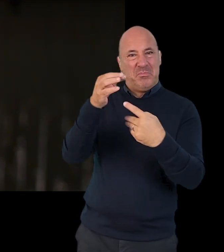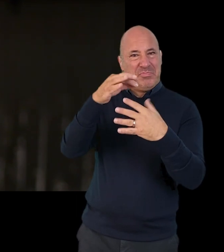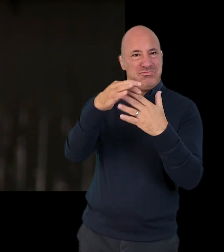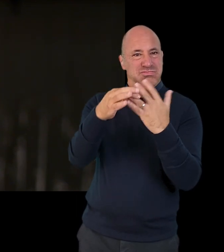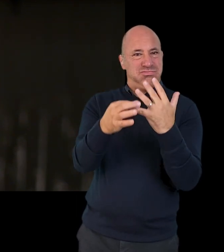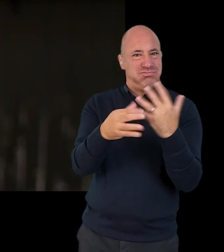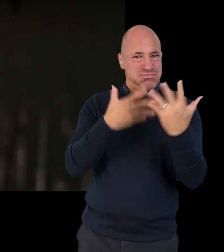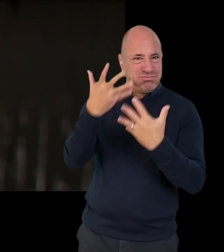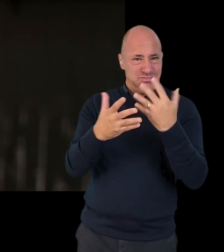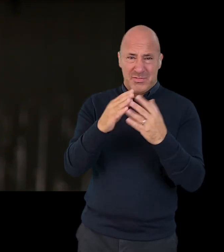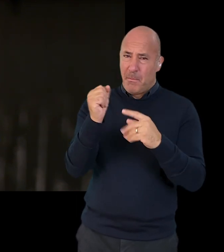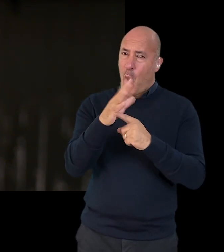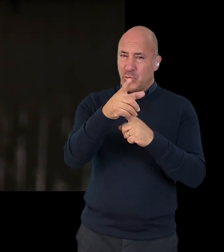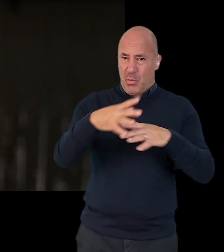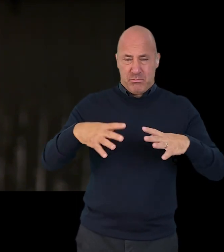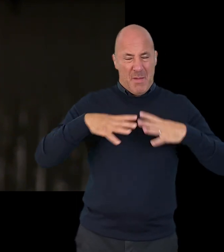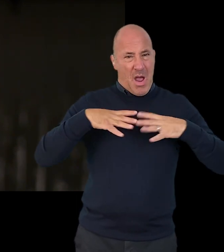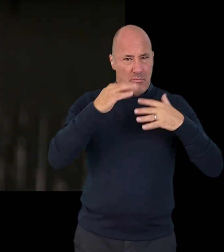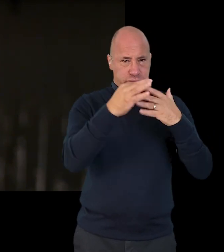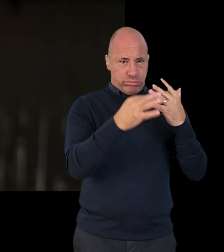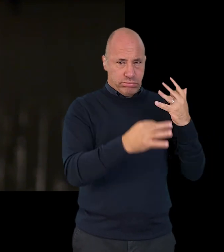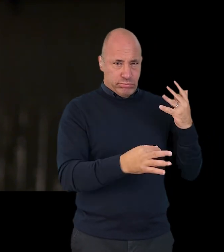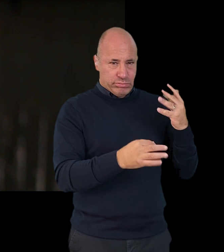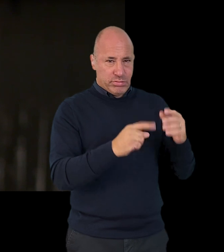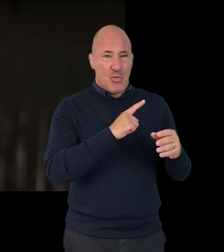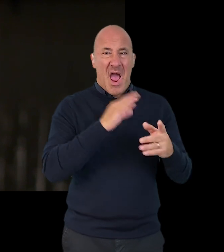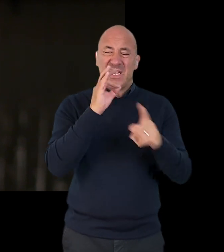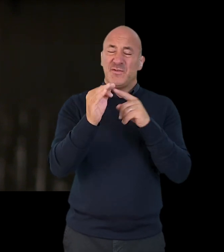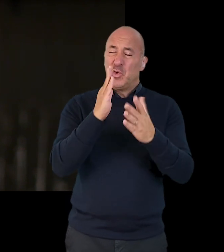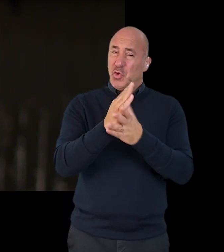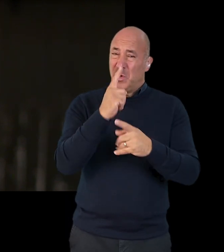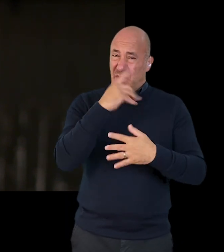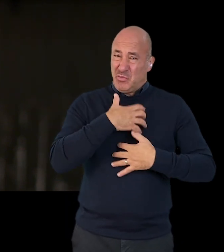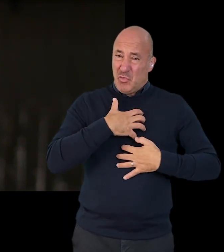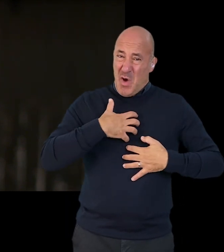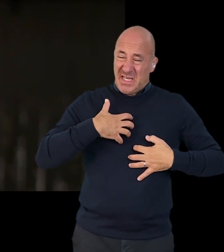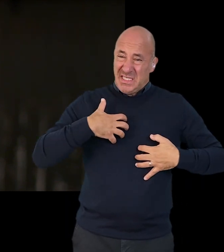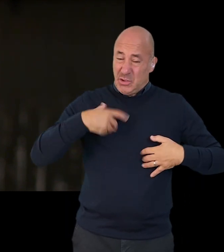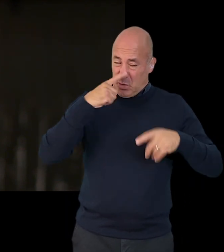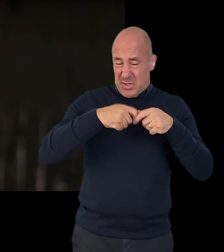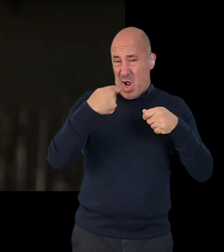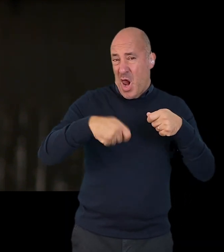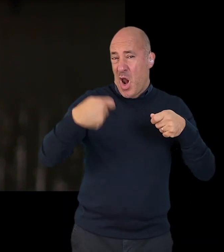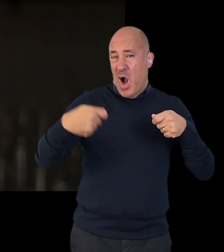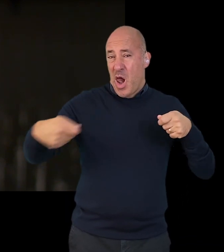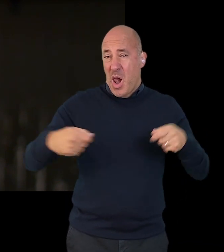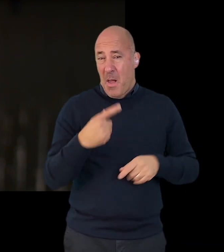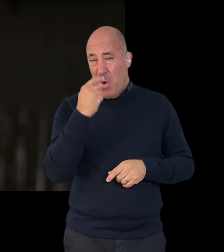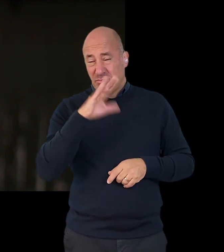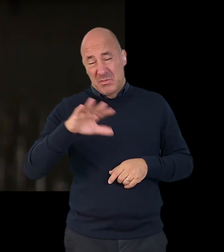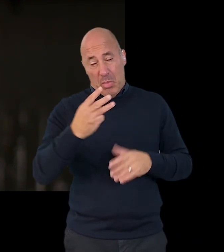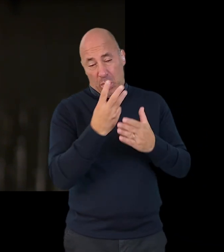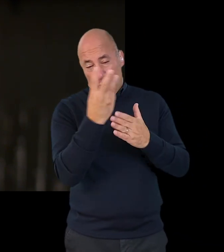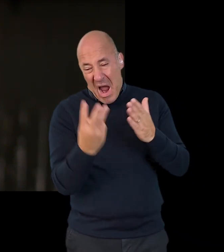Office and it is very important that you are well prepared because the interview can be very stressful and it may also be quite long. It